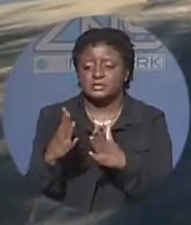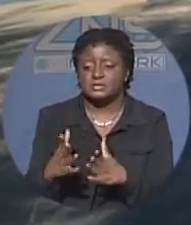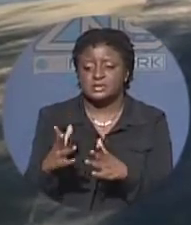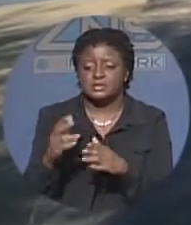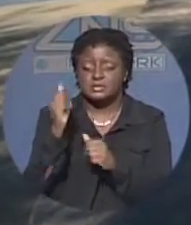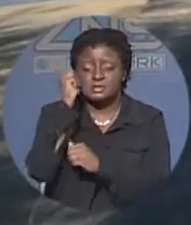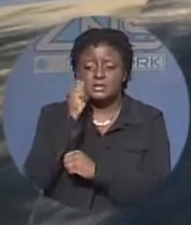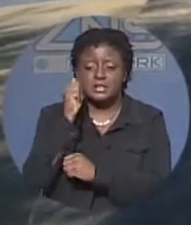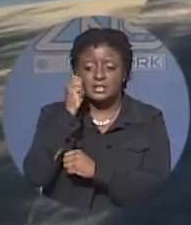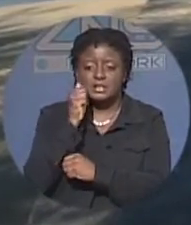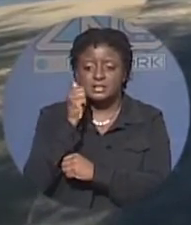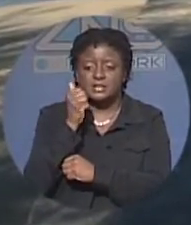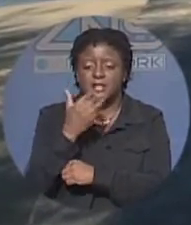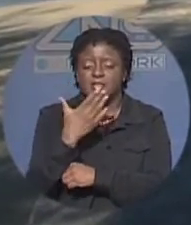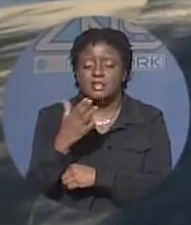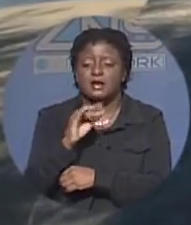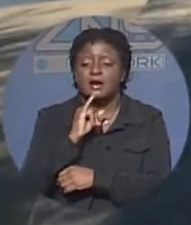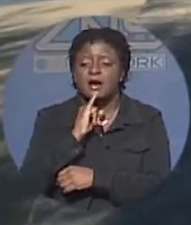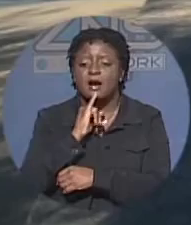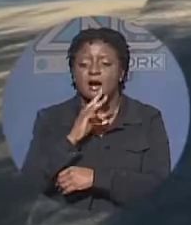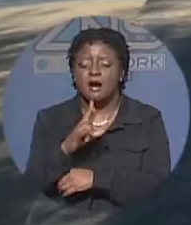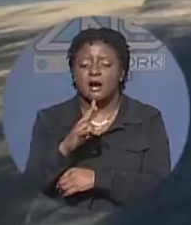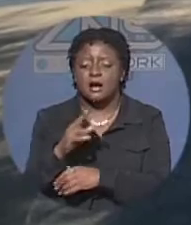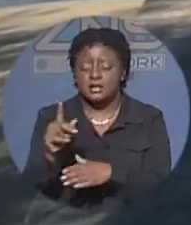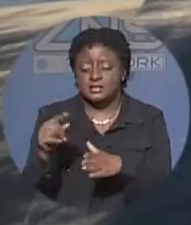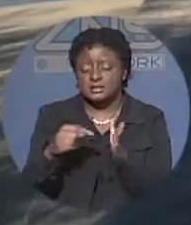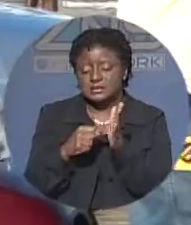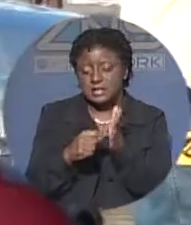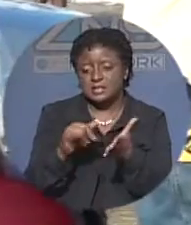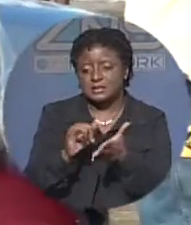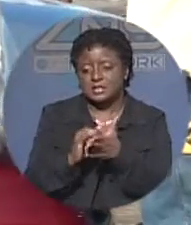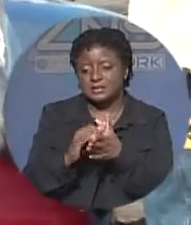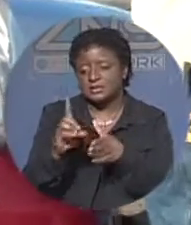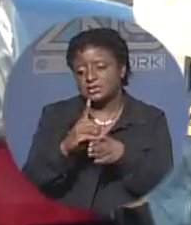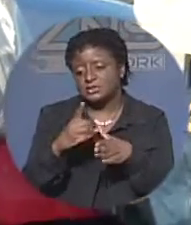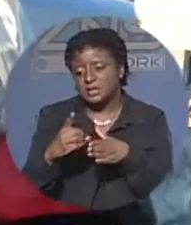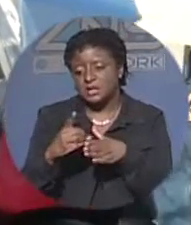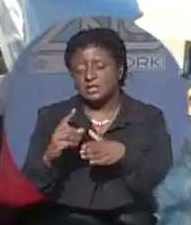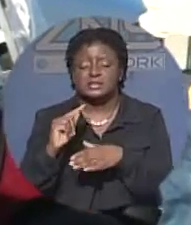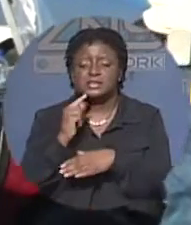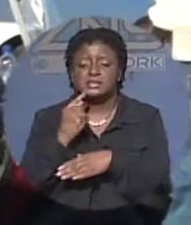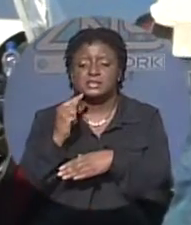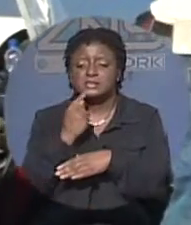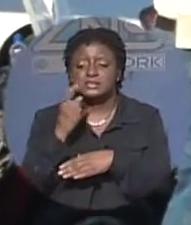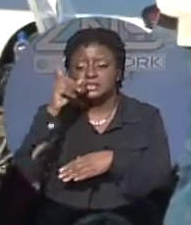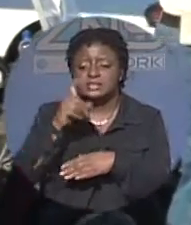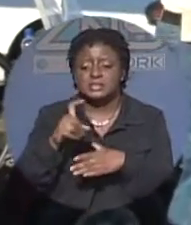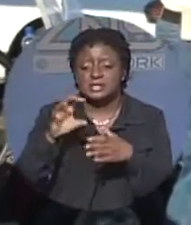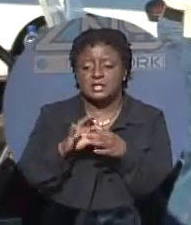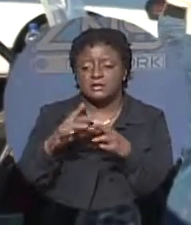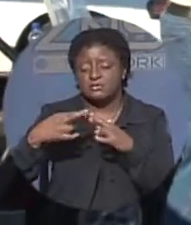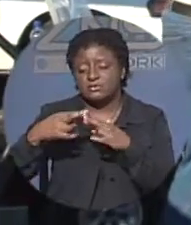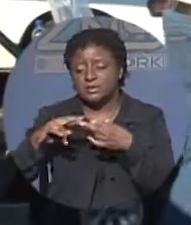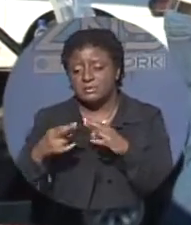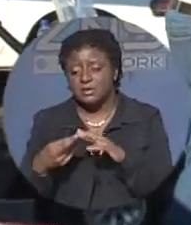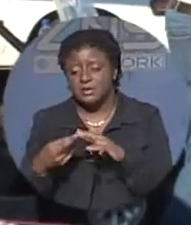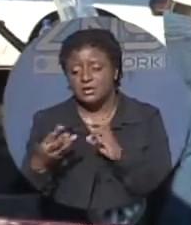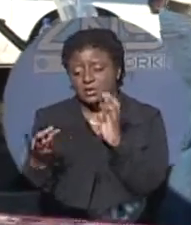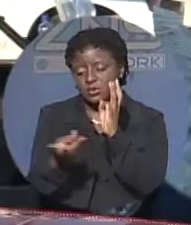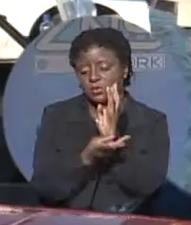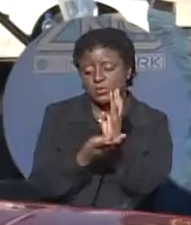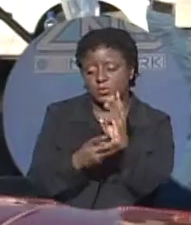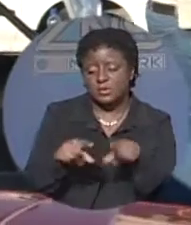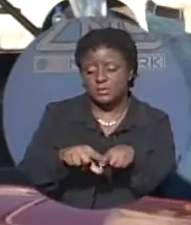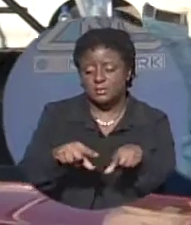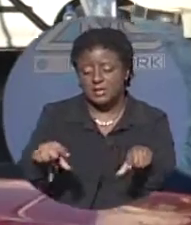telltale signs of a dock that is in serious disrepair these range from eroded and missing wooden planks used as steps to